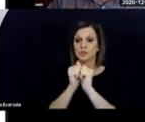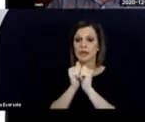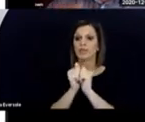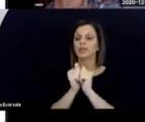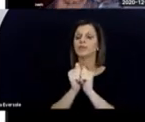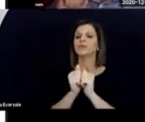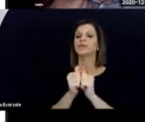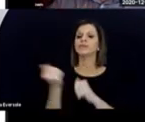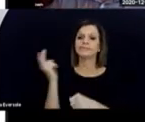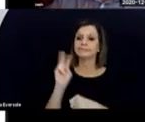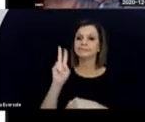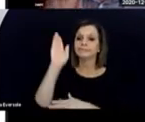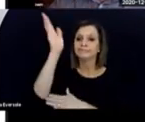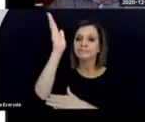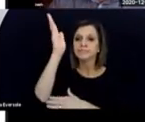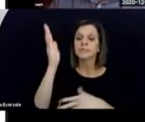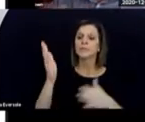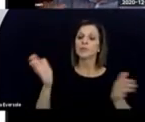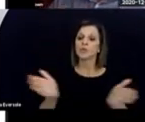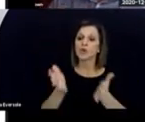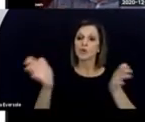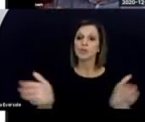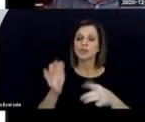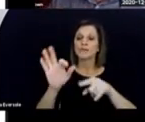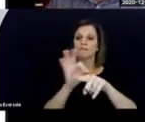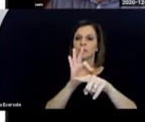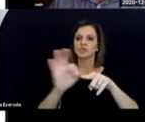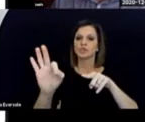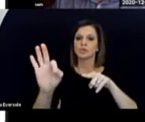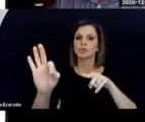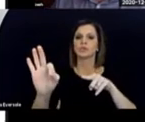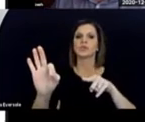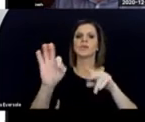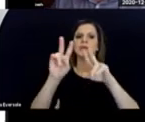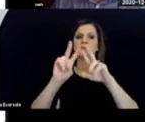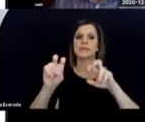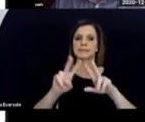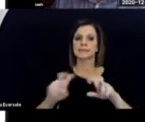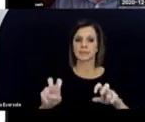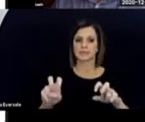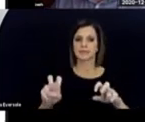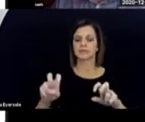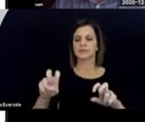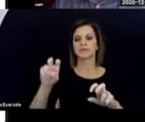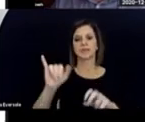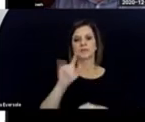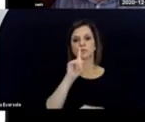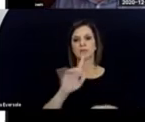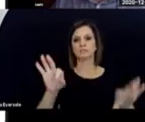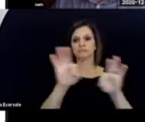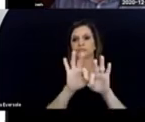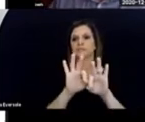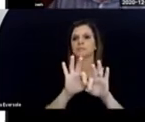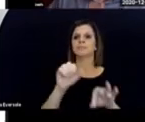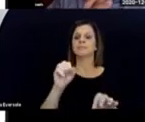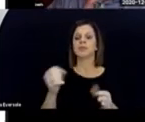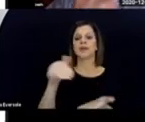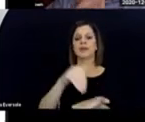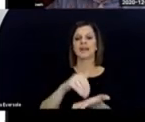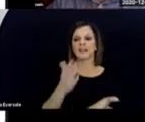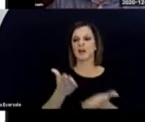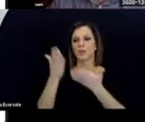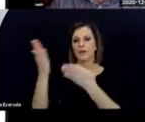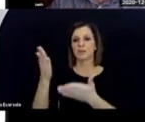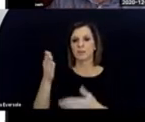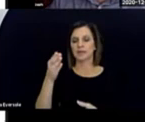pushing functional observational assessment as the key forwards. So again,